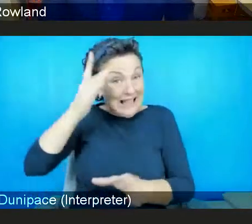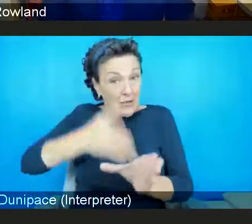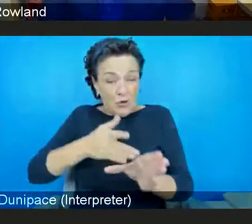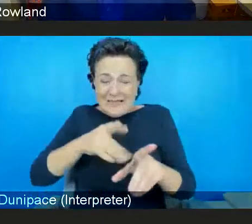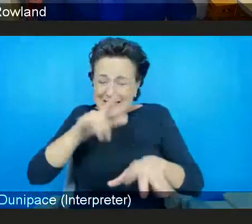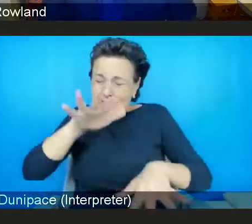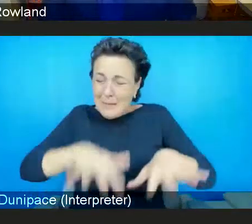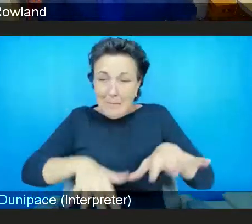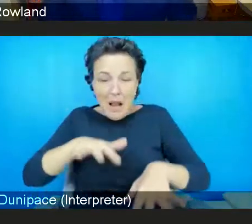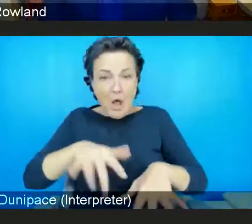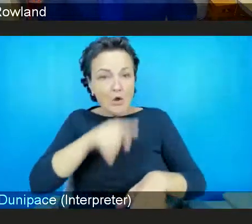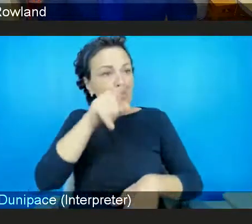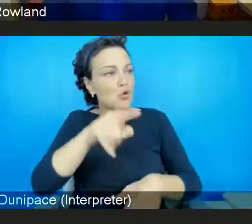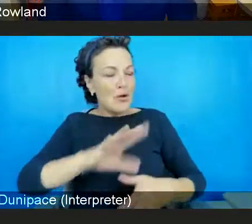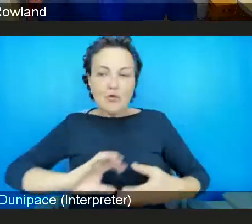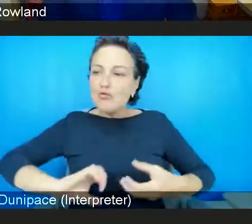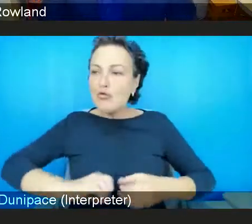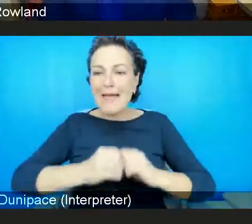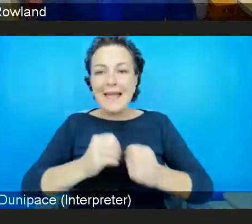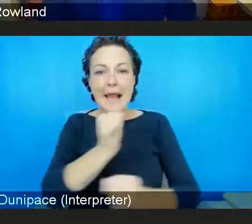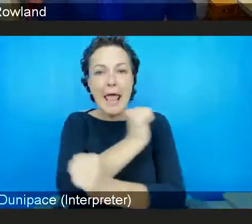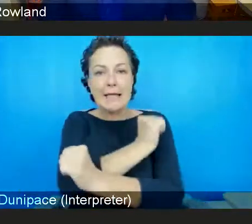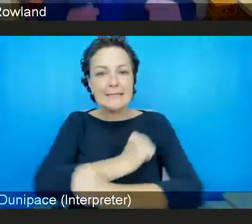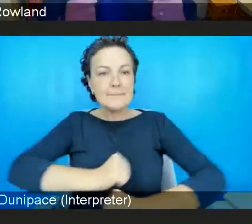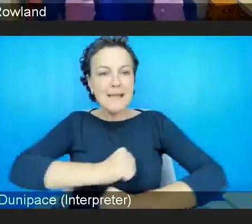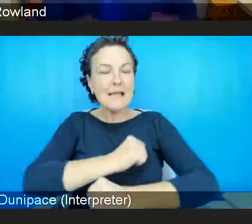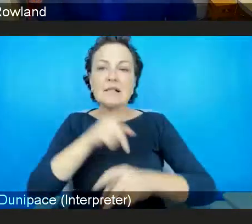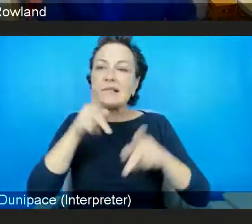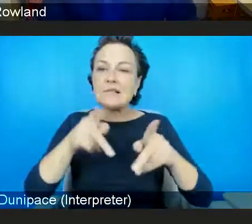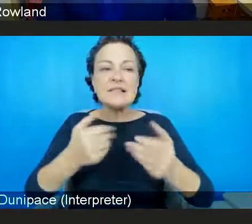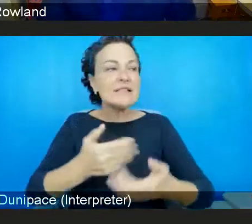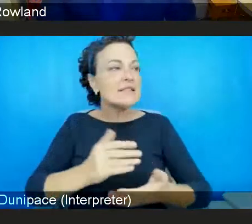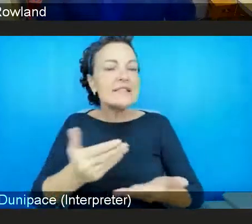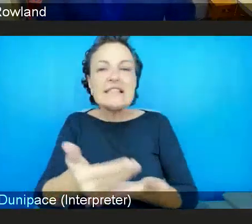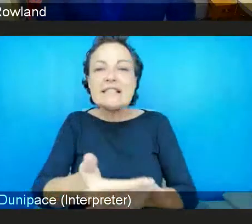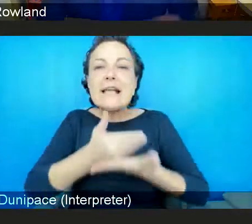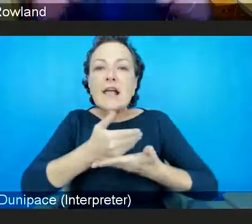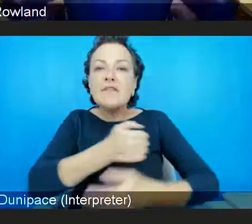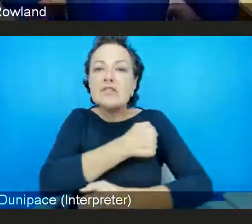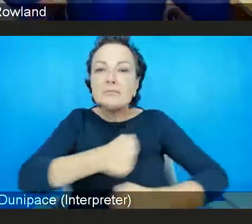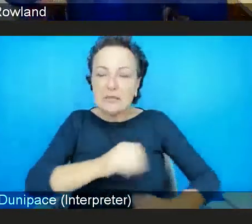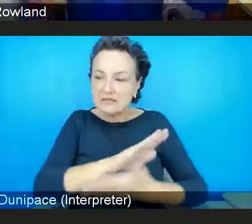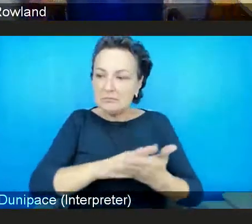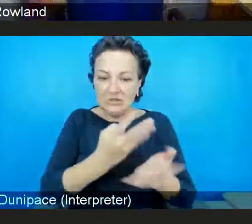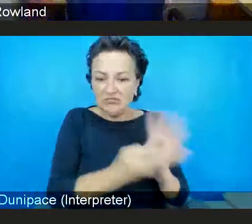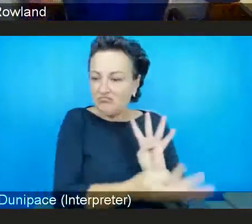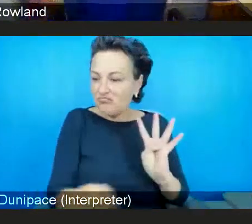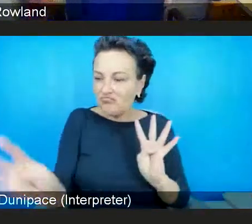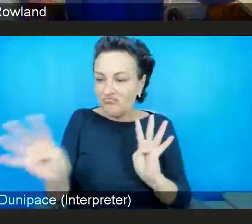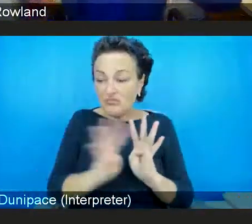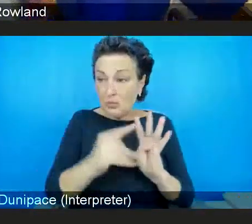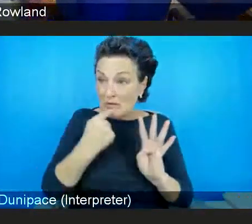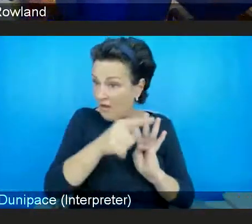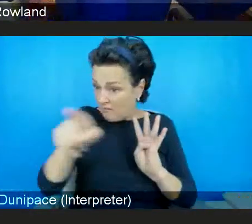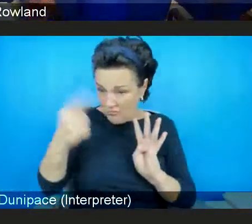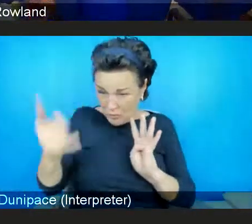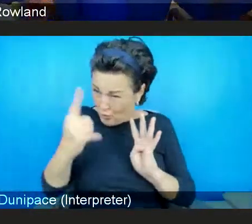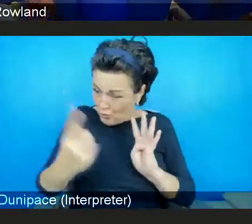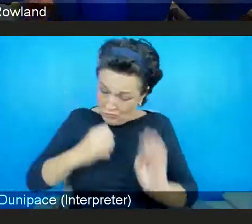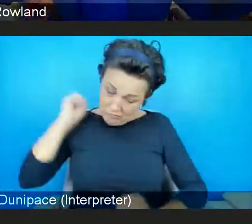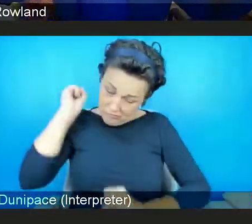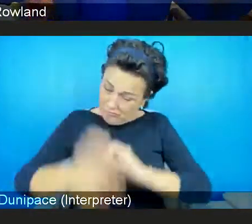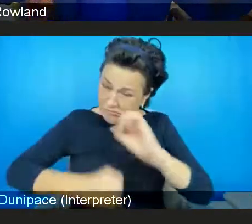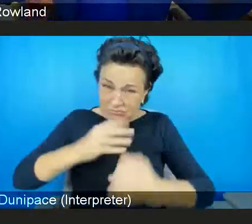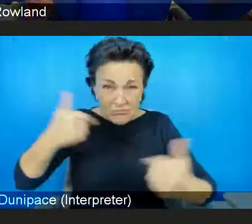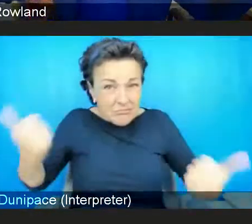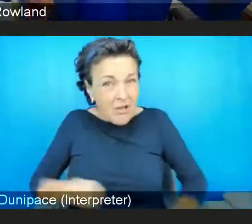you're signaling that your experience is legitimate. It's OK to be heard. And what those when people come and tell their stories